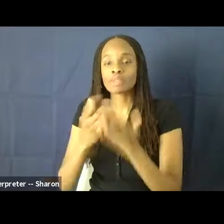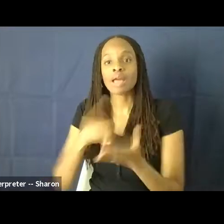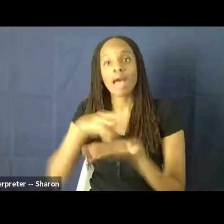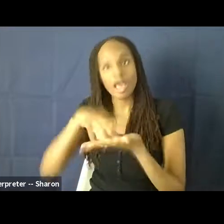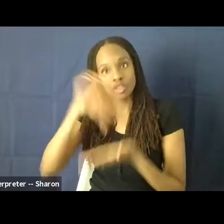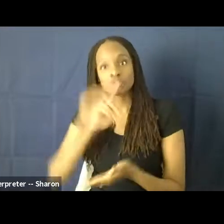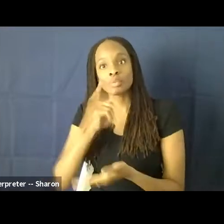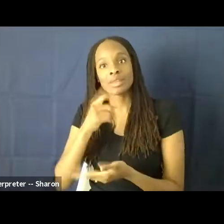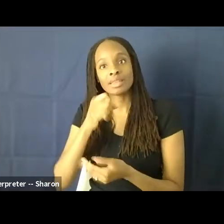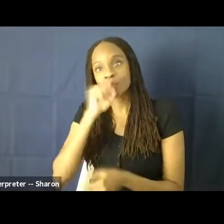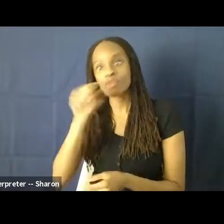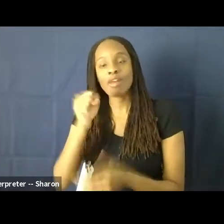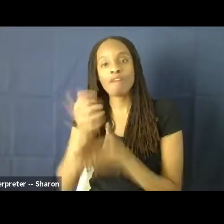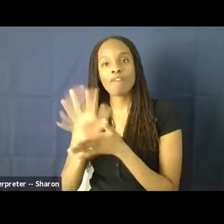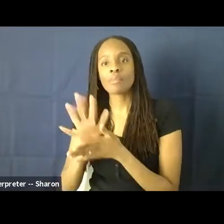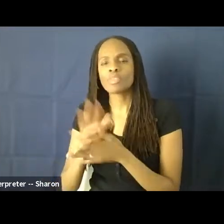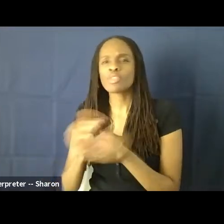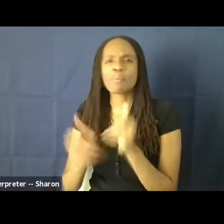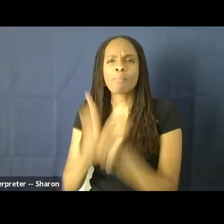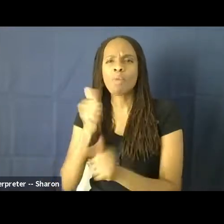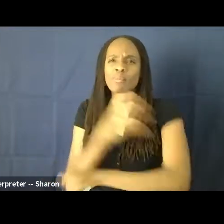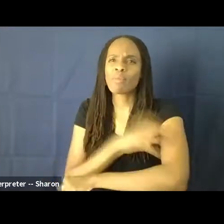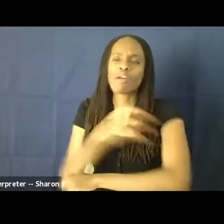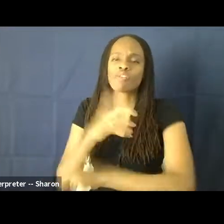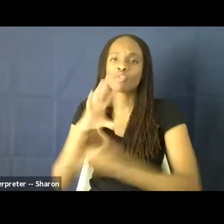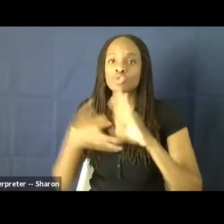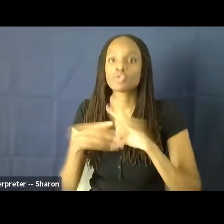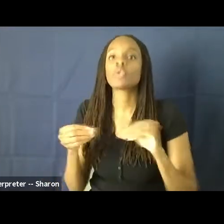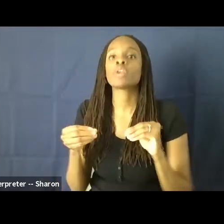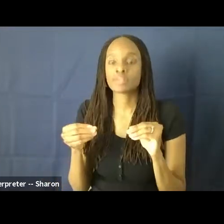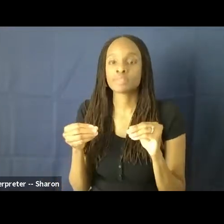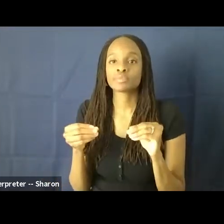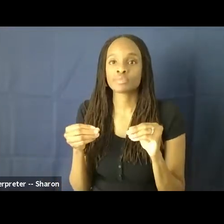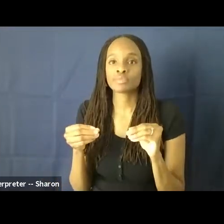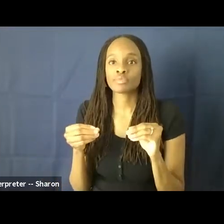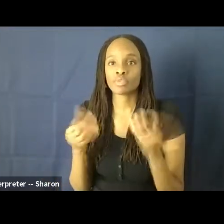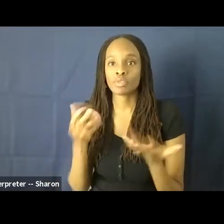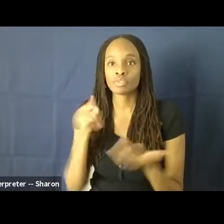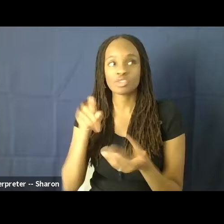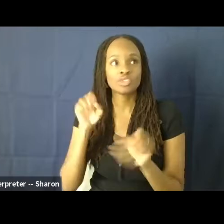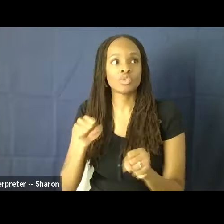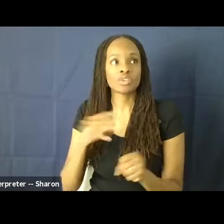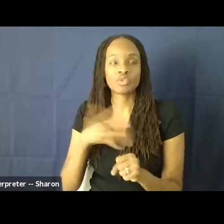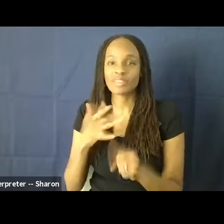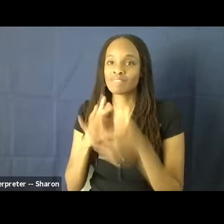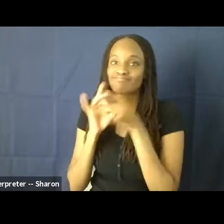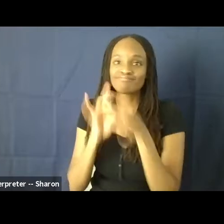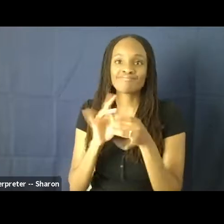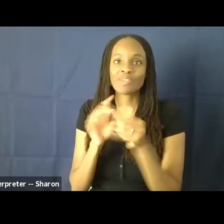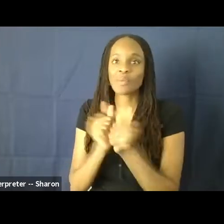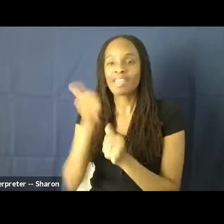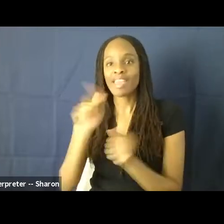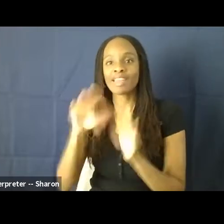And to me, the most powerful stories were the ones that made it so that you could relate to characters from any background,